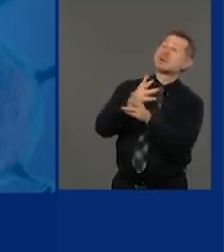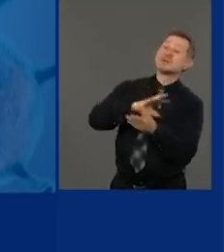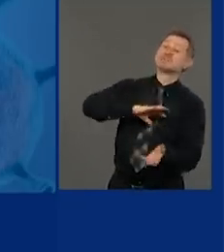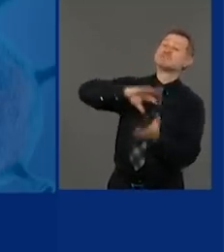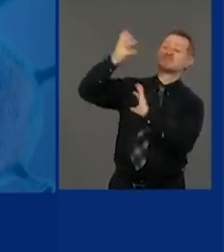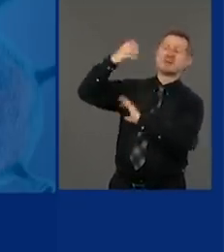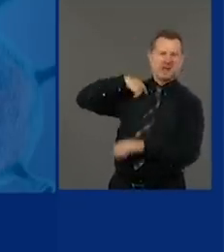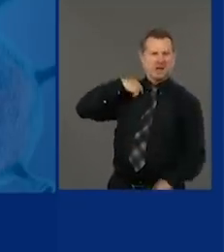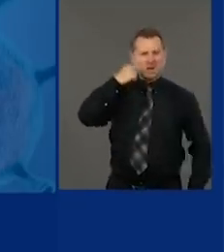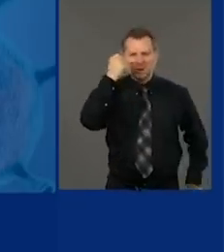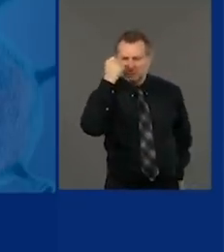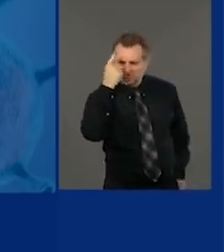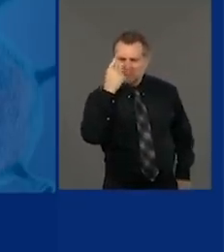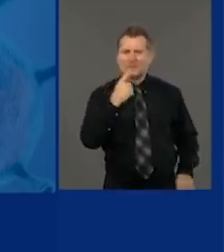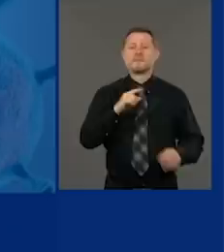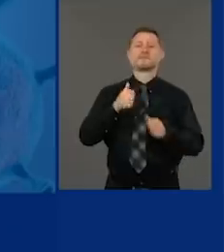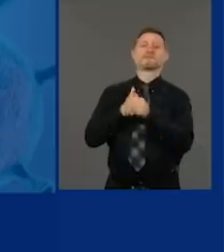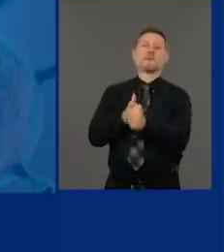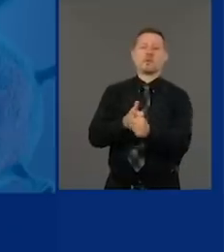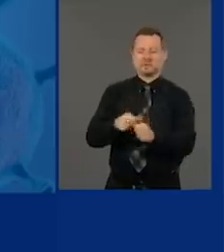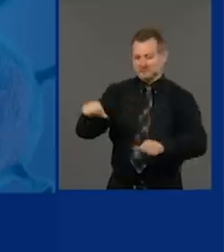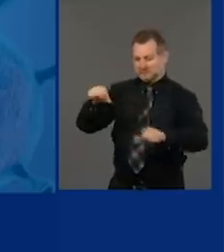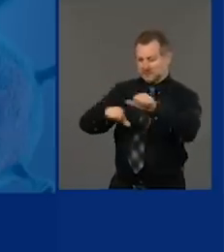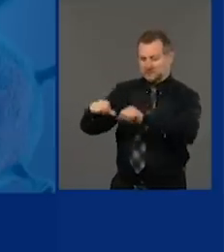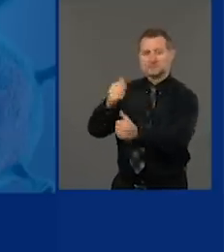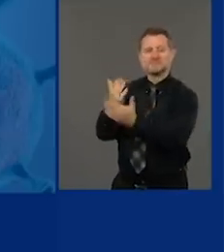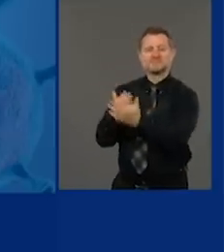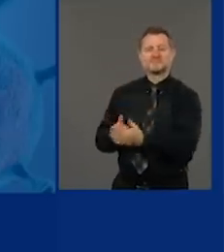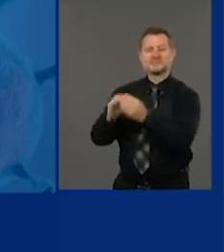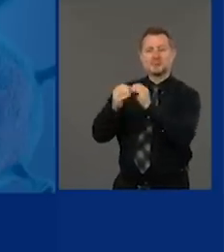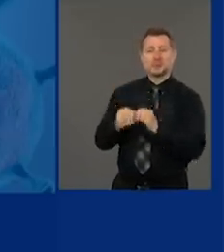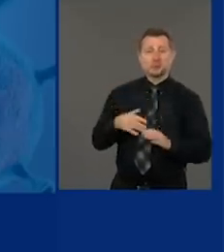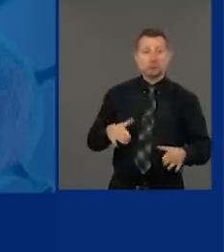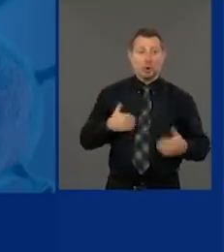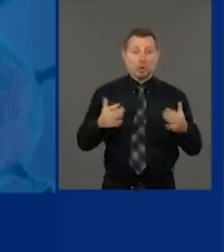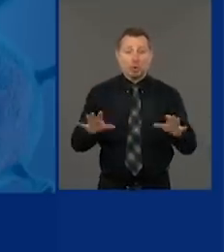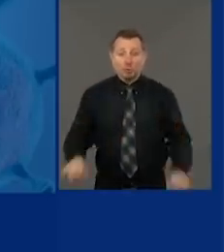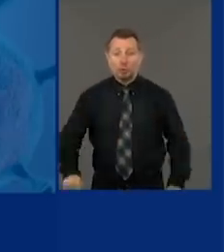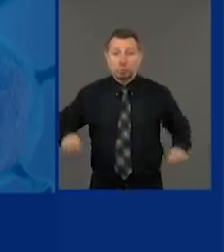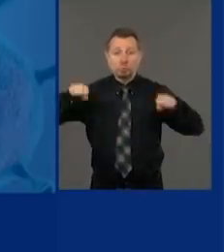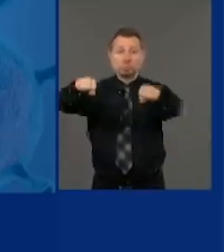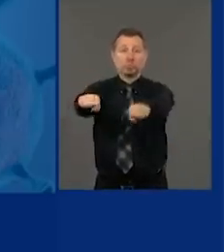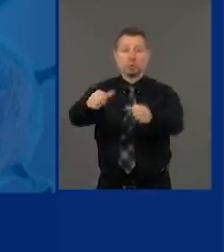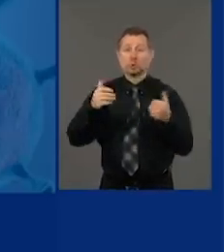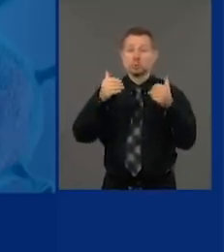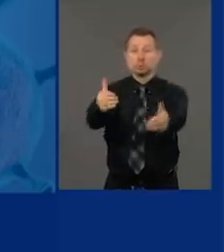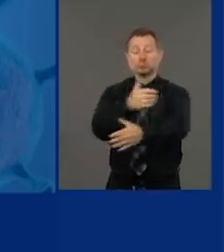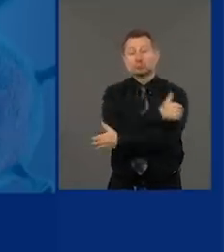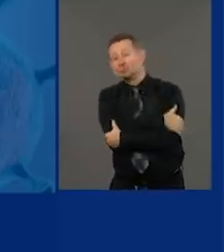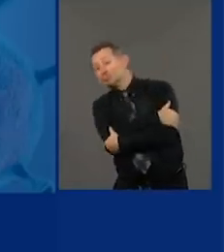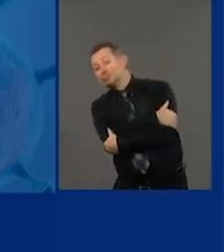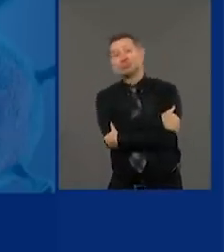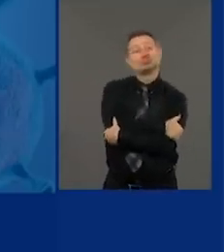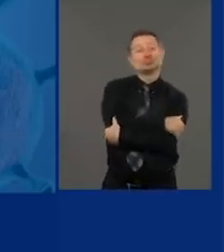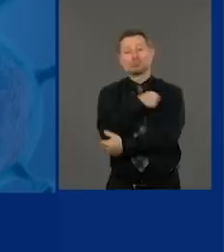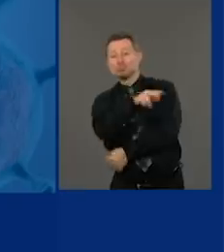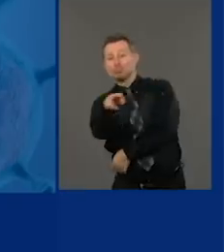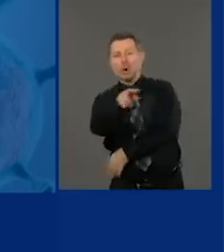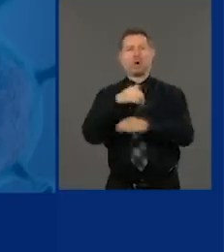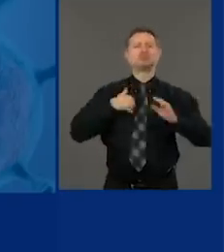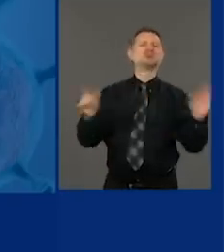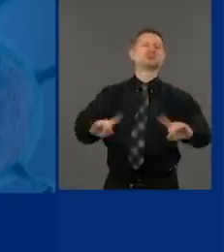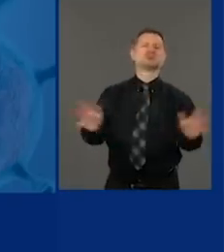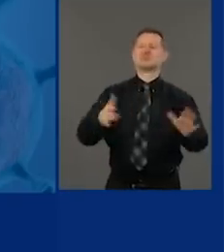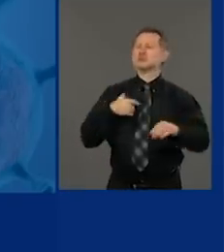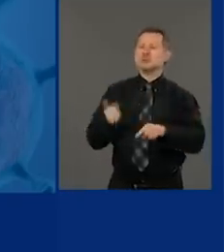We're not going to use our children as guinea pigs. I say to the experts, it's very simple. If I'm